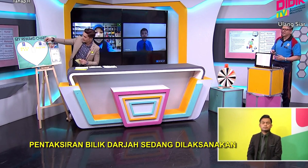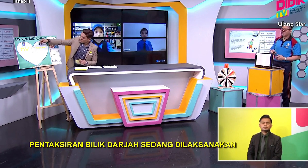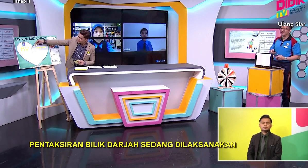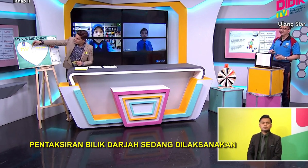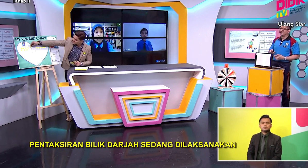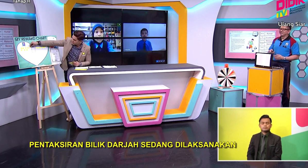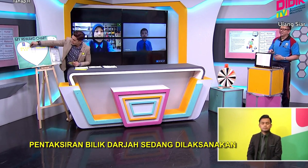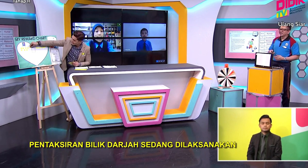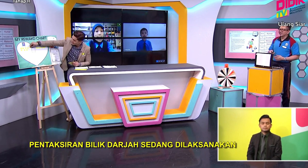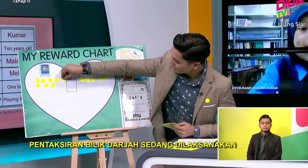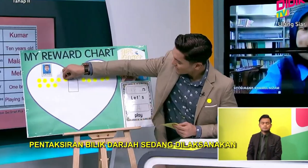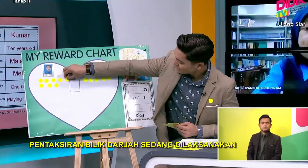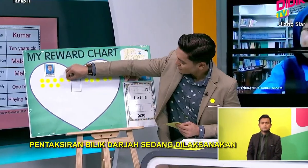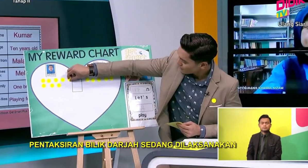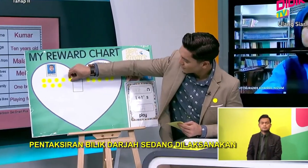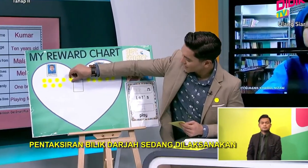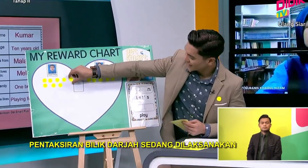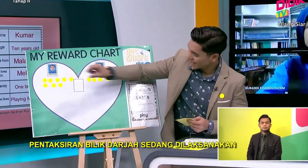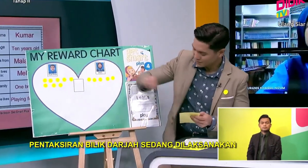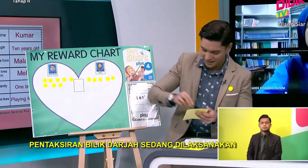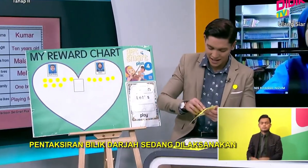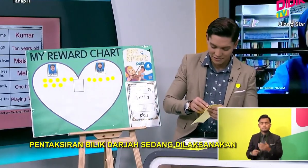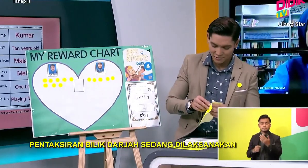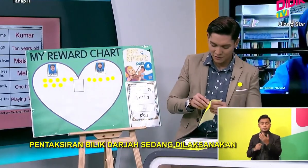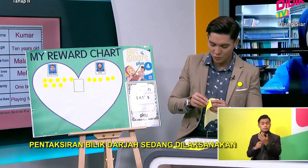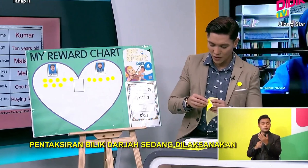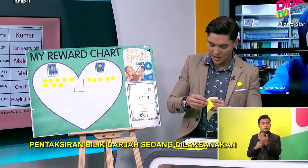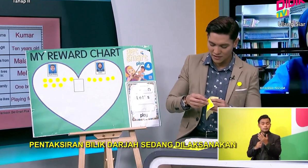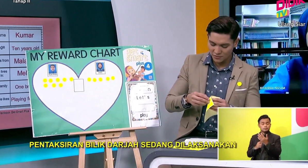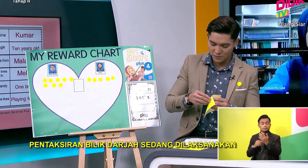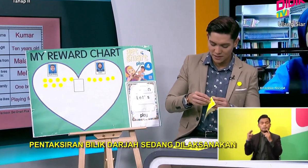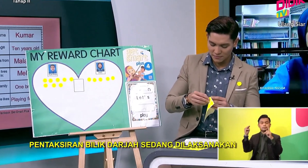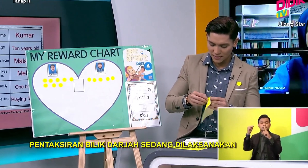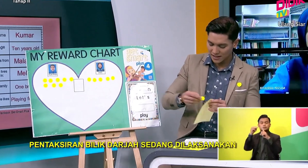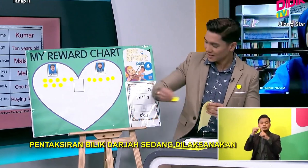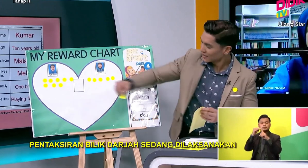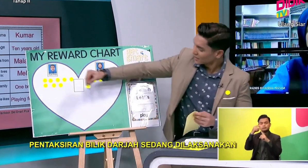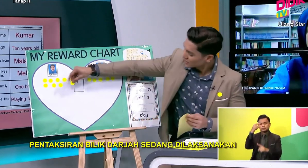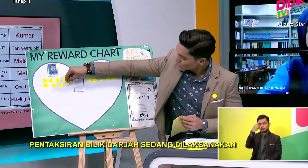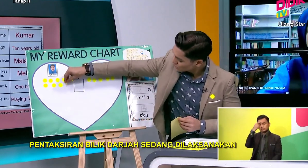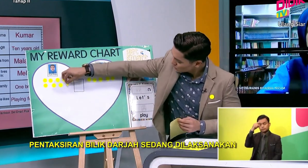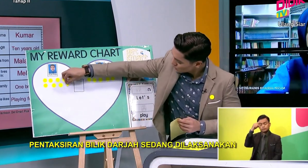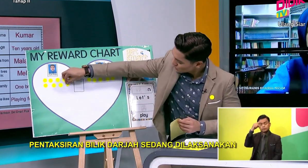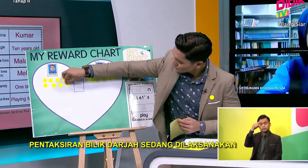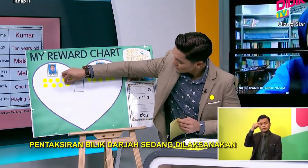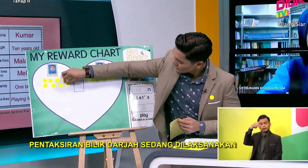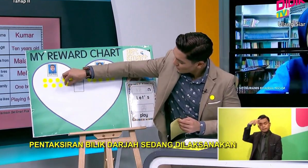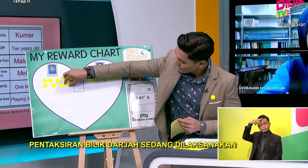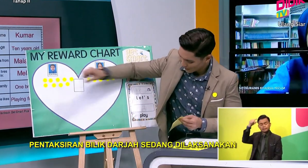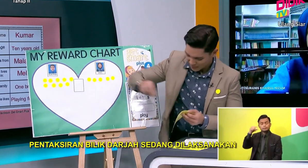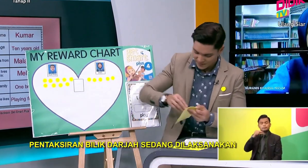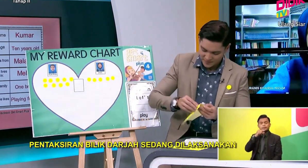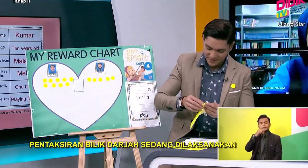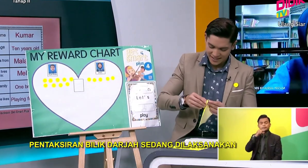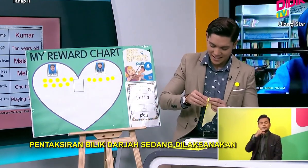And now we are going to add five more. Okay, right. one for Ping Ping. They are doing a great